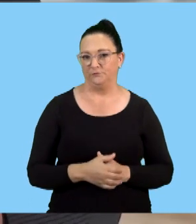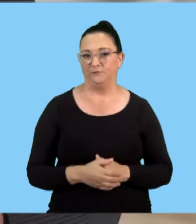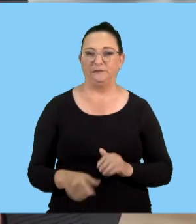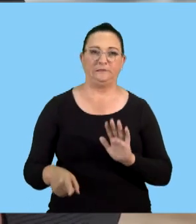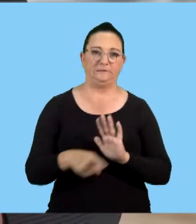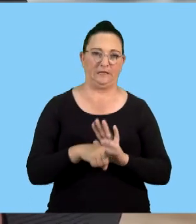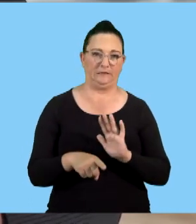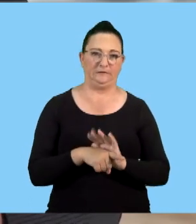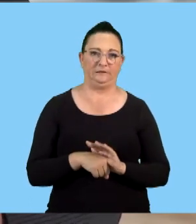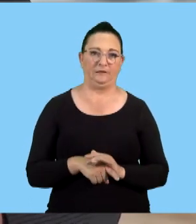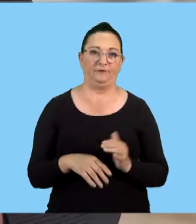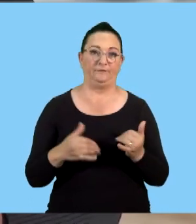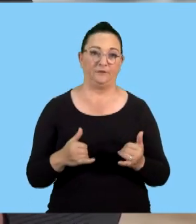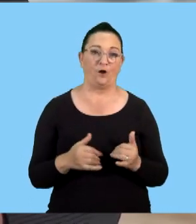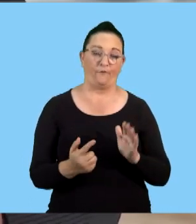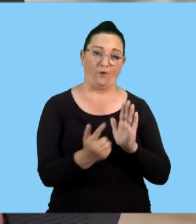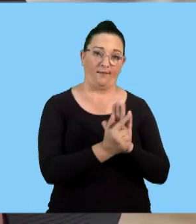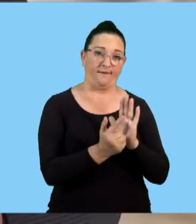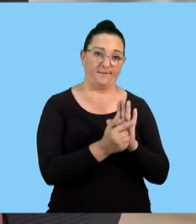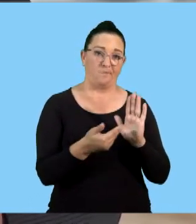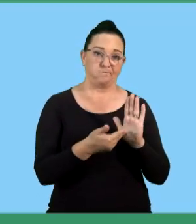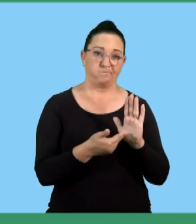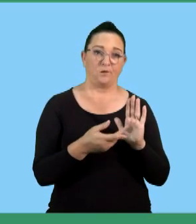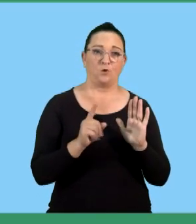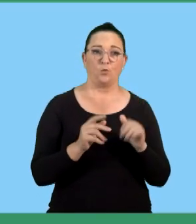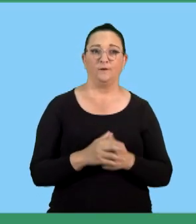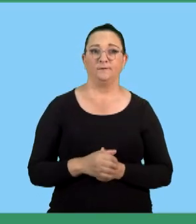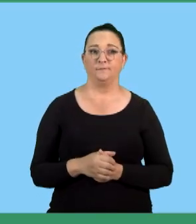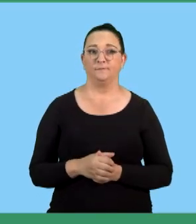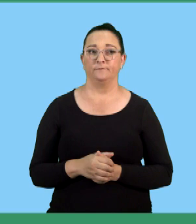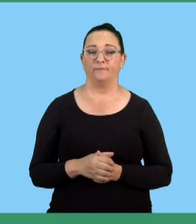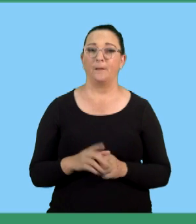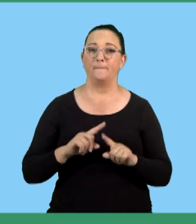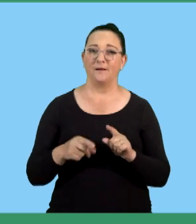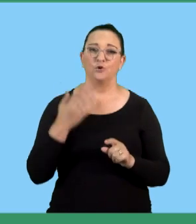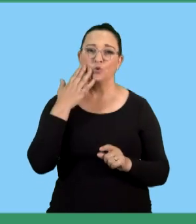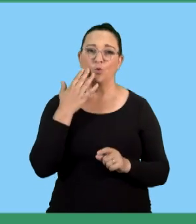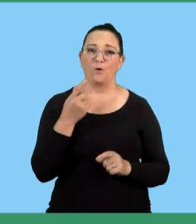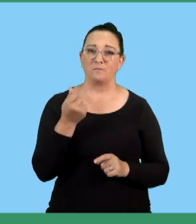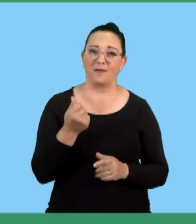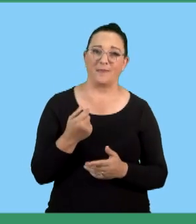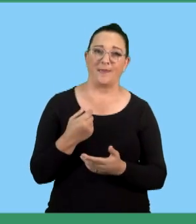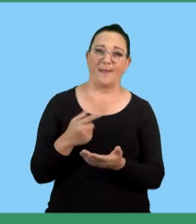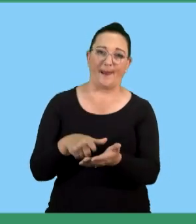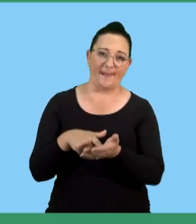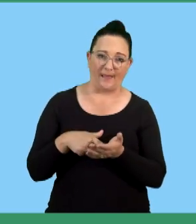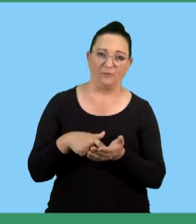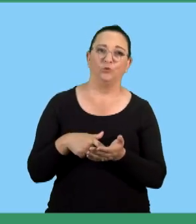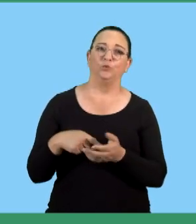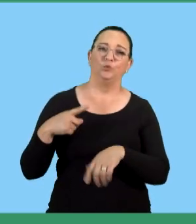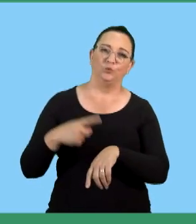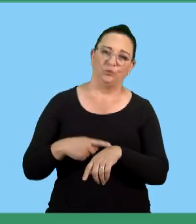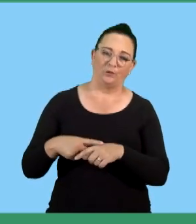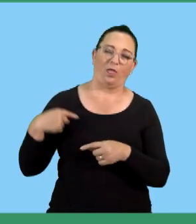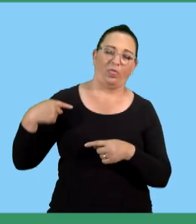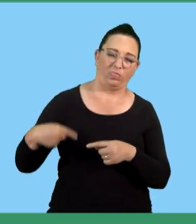so the negatives of this particular legislation is that the claiming process can be time consuming. So here we are also